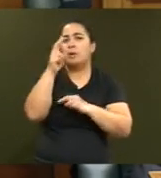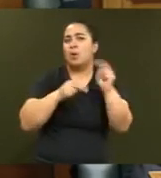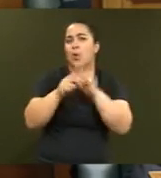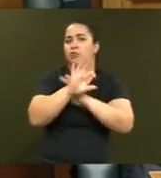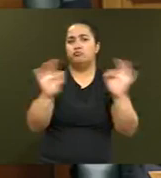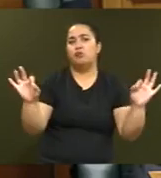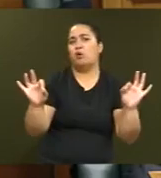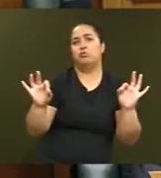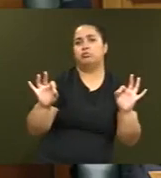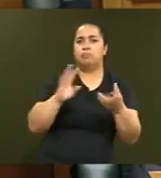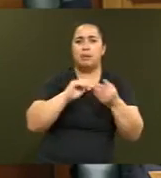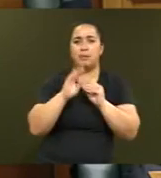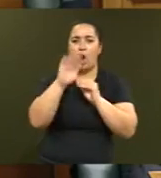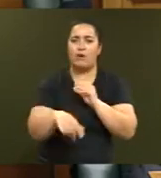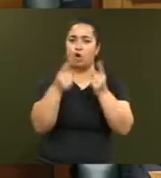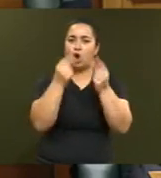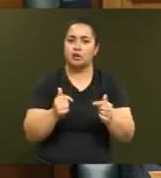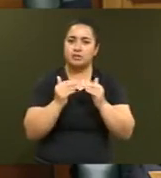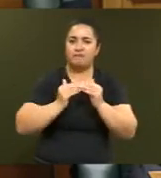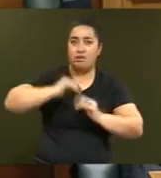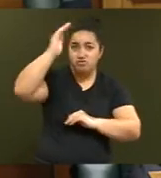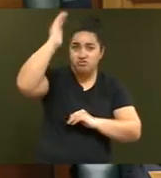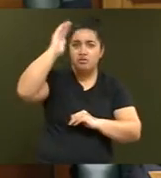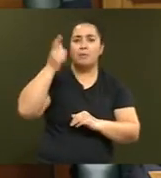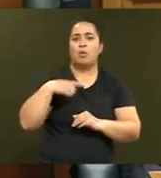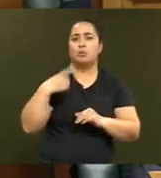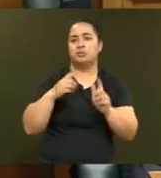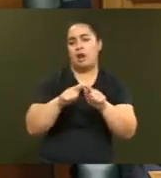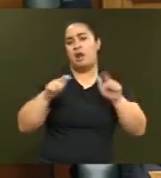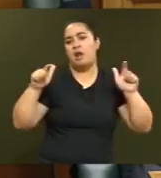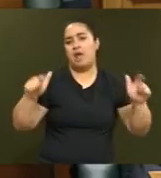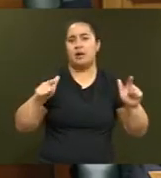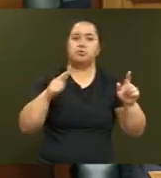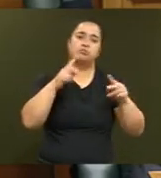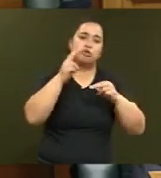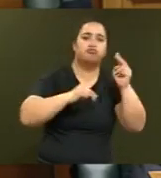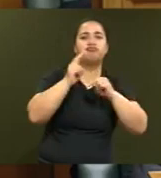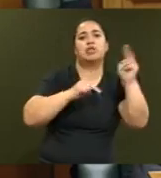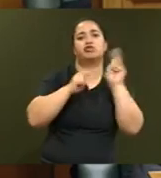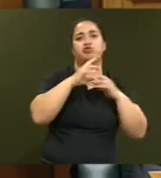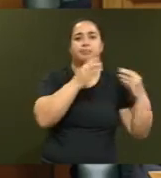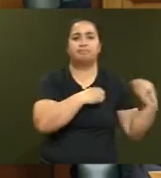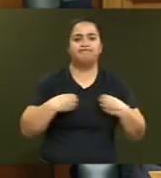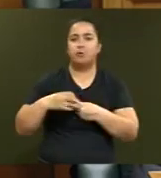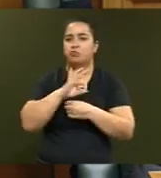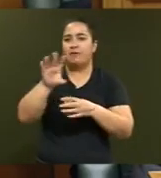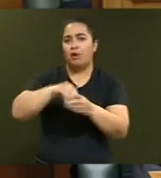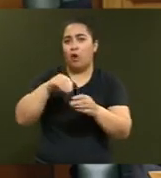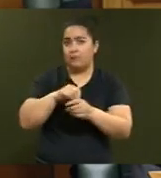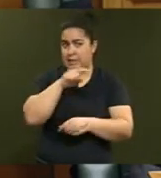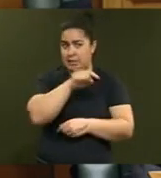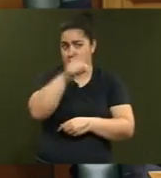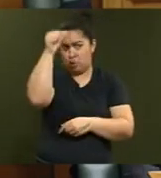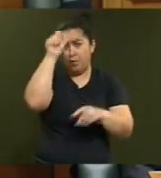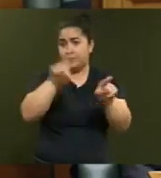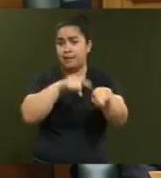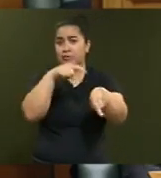because the larger contractors are not particularly involved in residential construction, did he know that a Housing New Zealand apartment block was